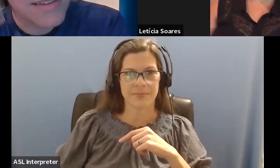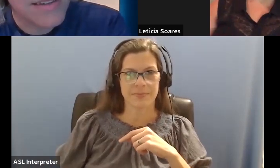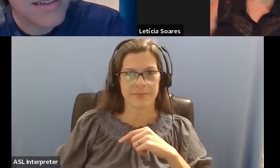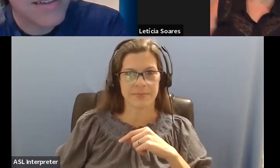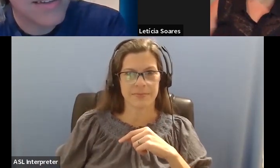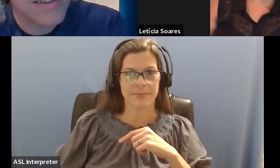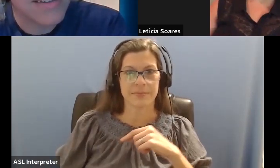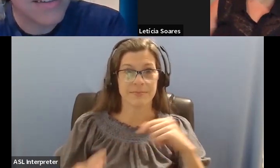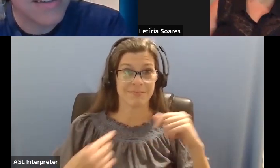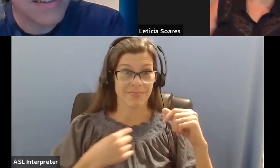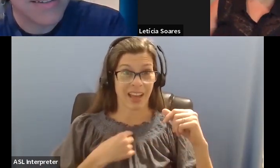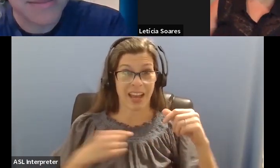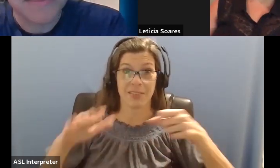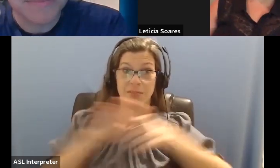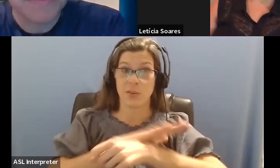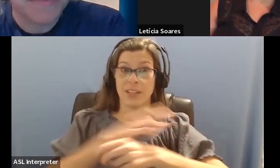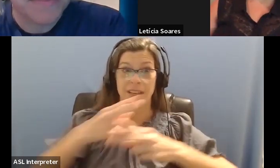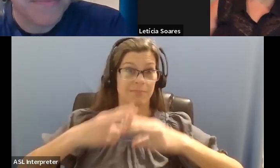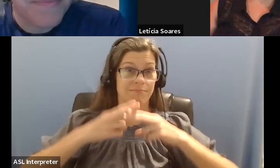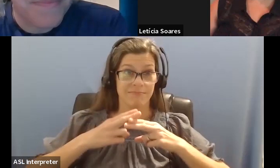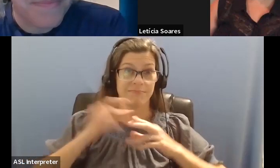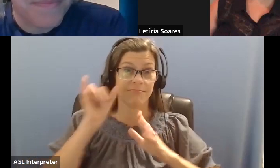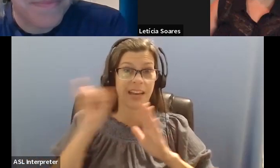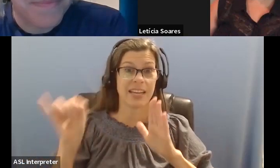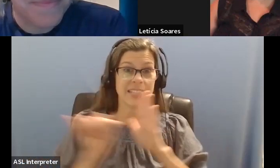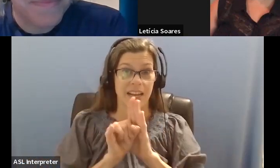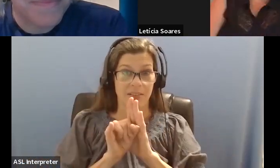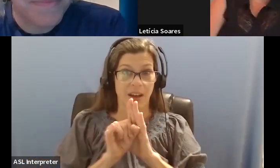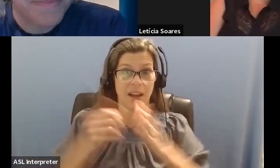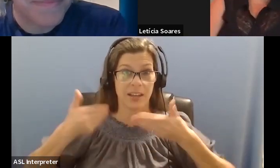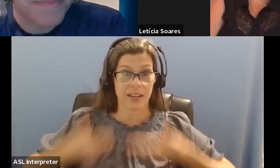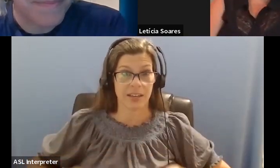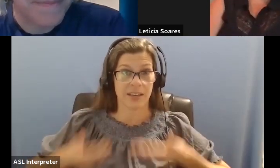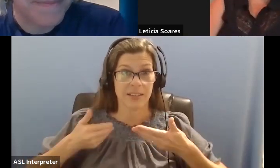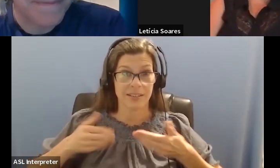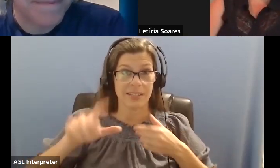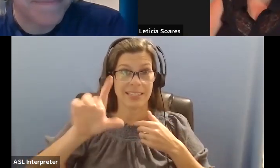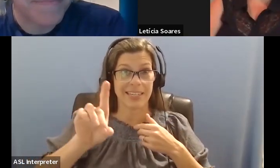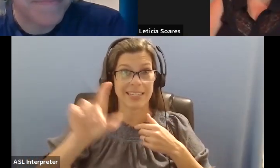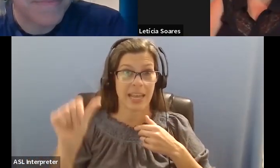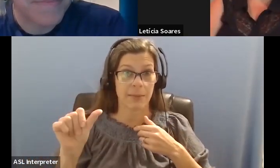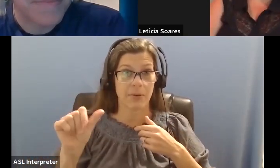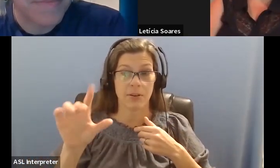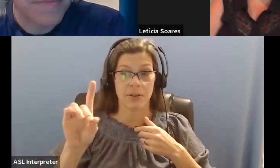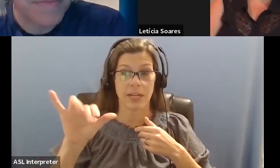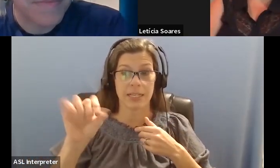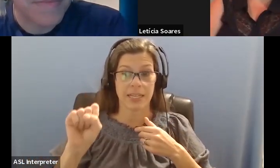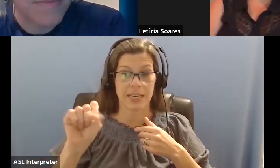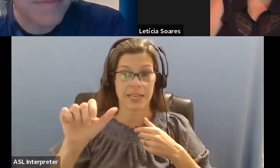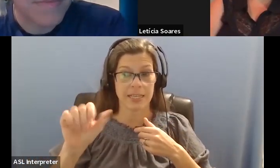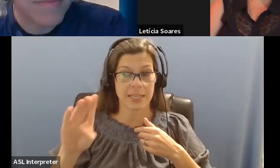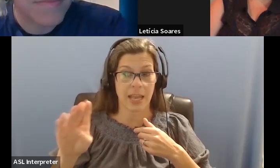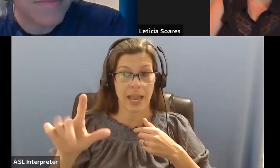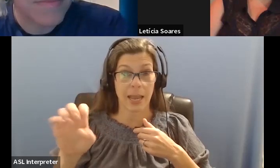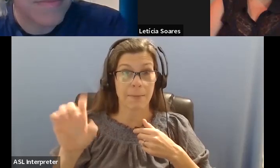identify as being disabled. I, I think it's a very